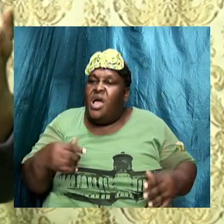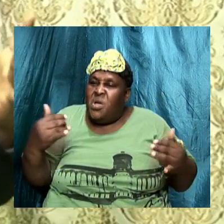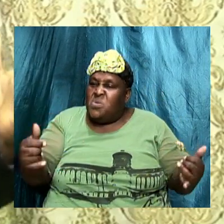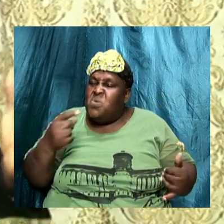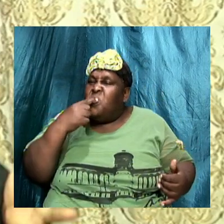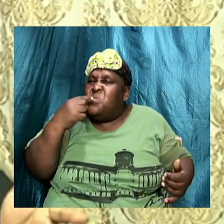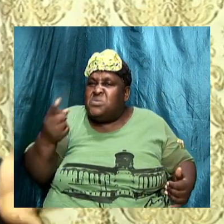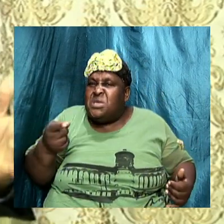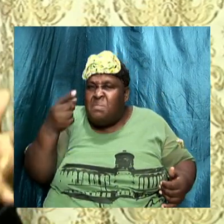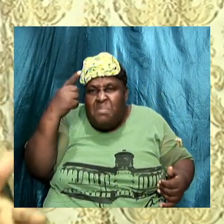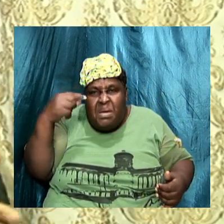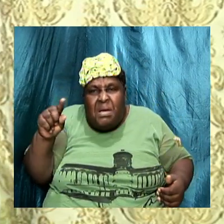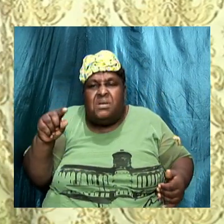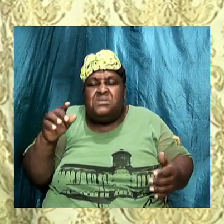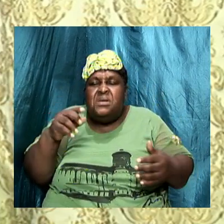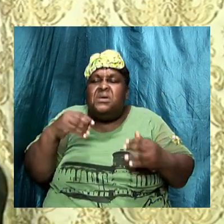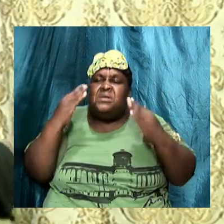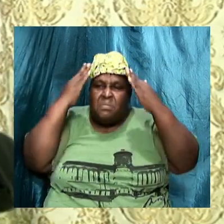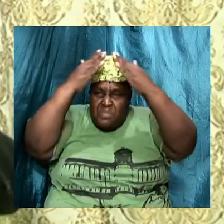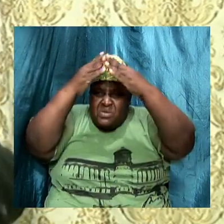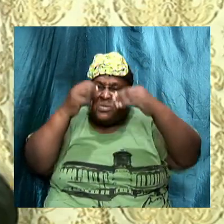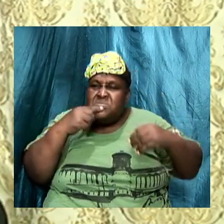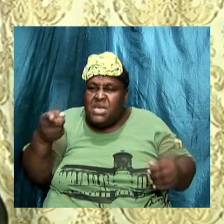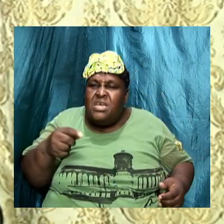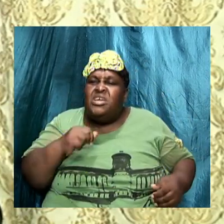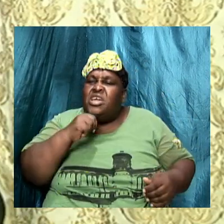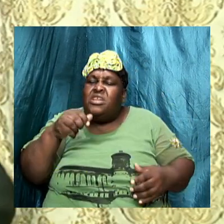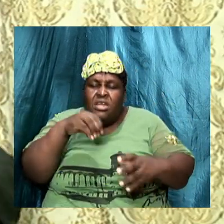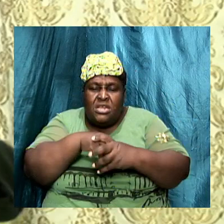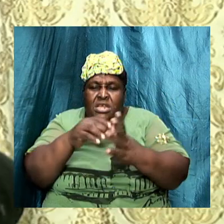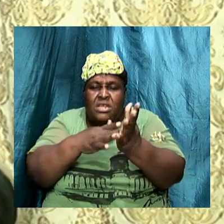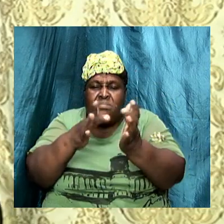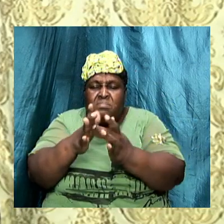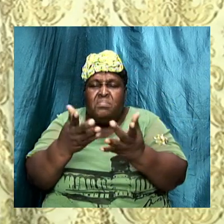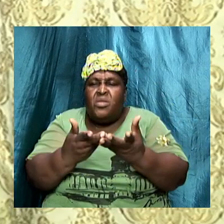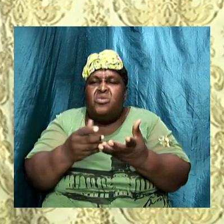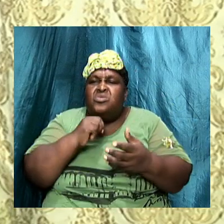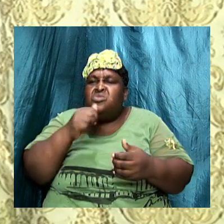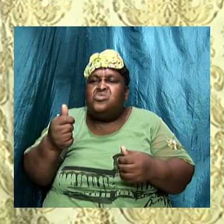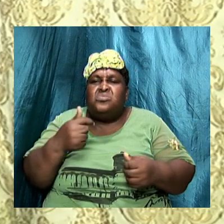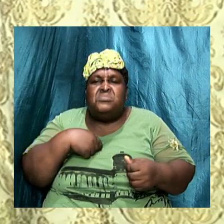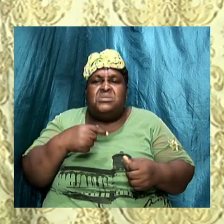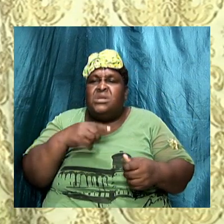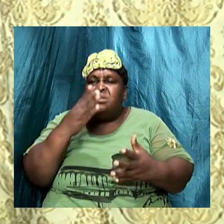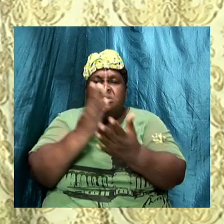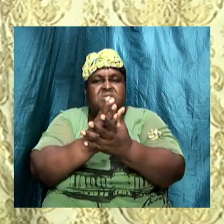that because the bishop says so it not in the bible so I am not doing it